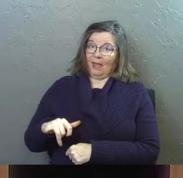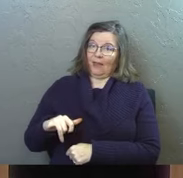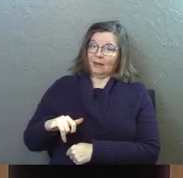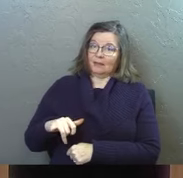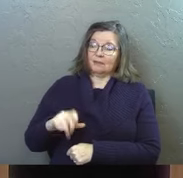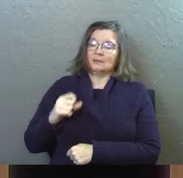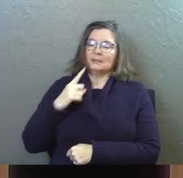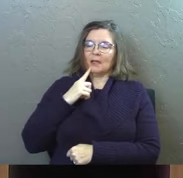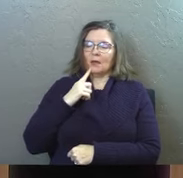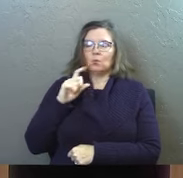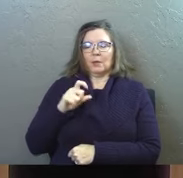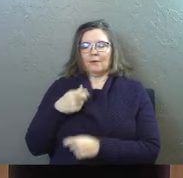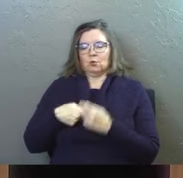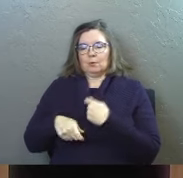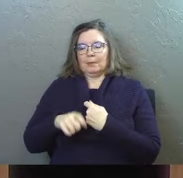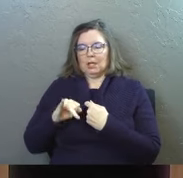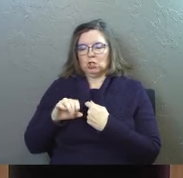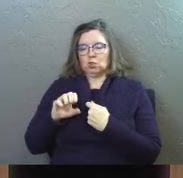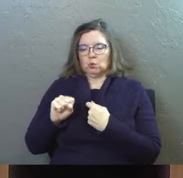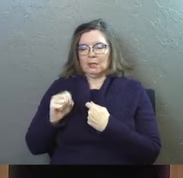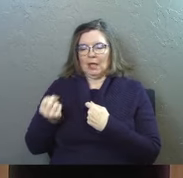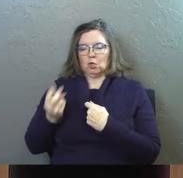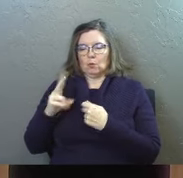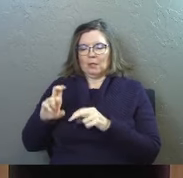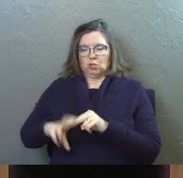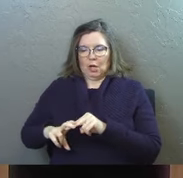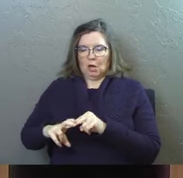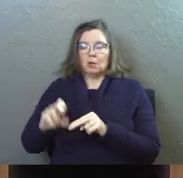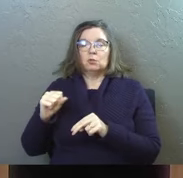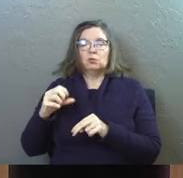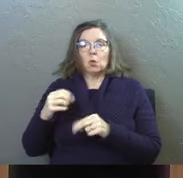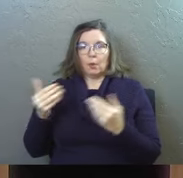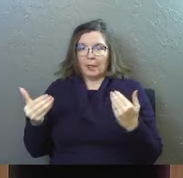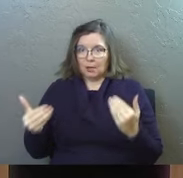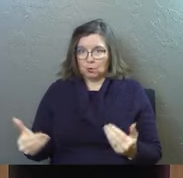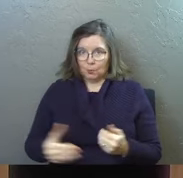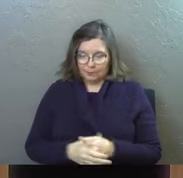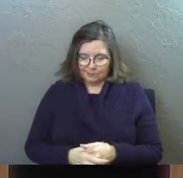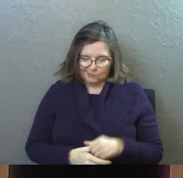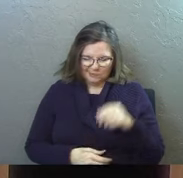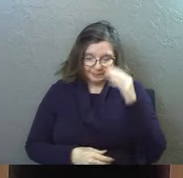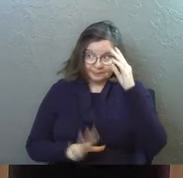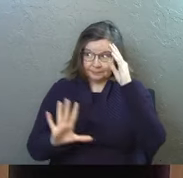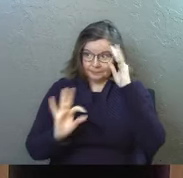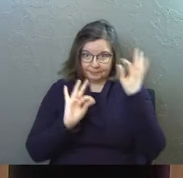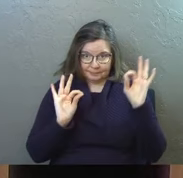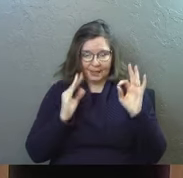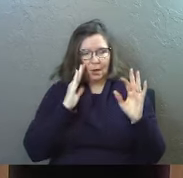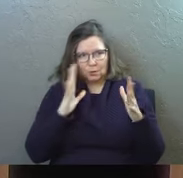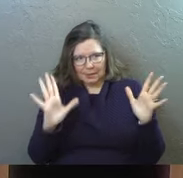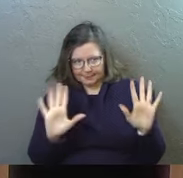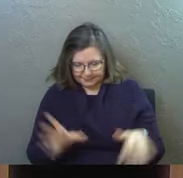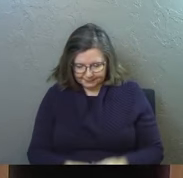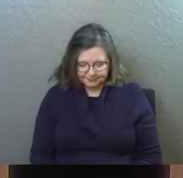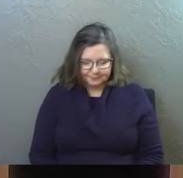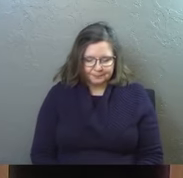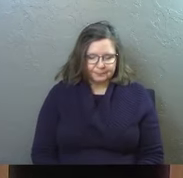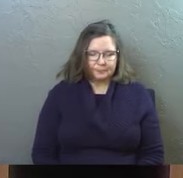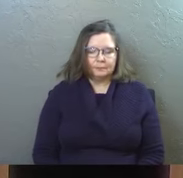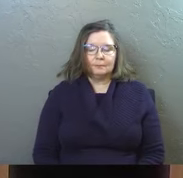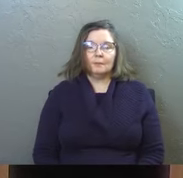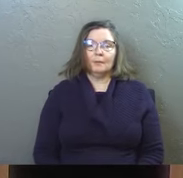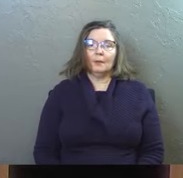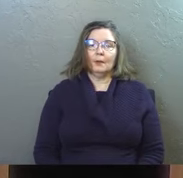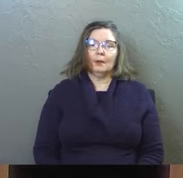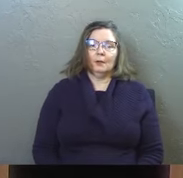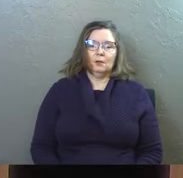and said we've got to replace that 12th chair and so they do cool I know that's a lot and